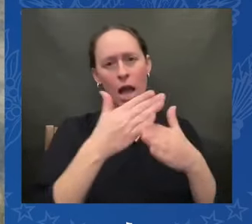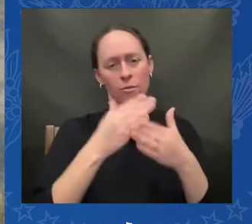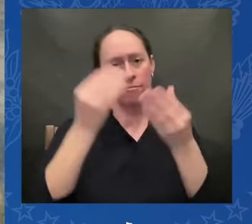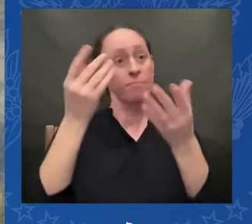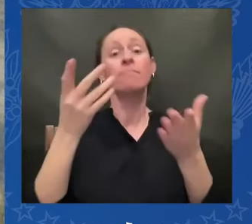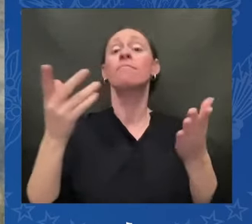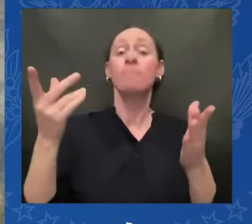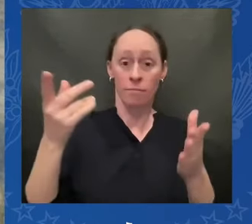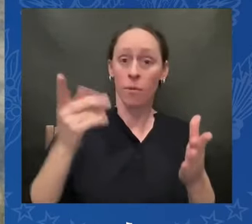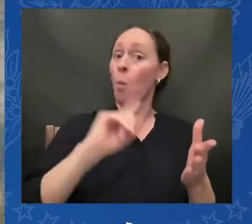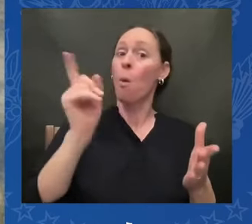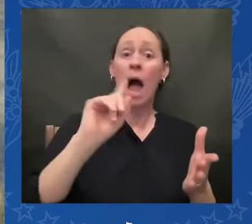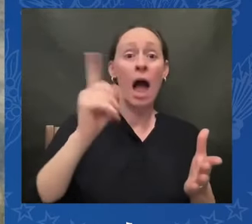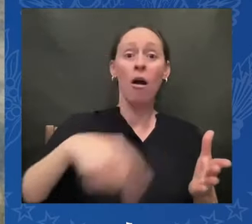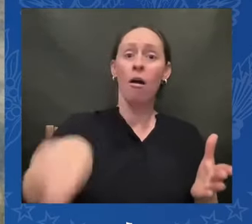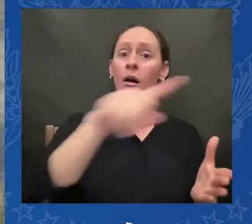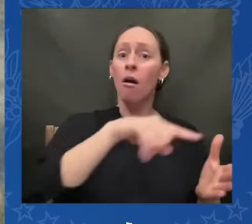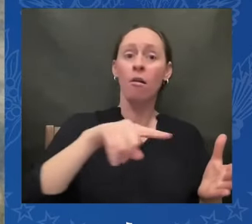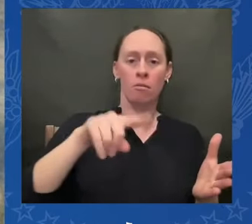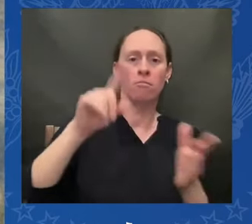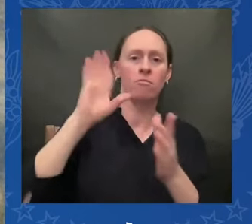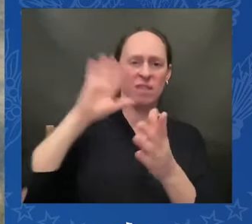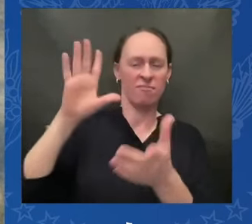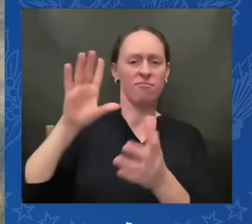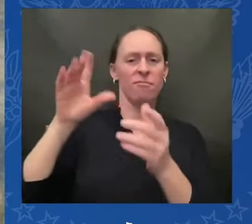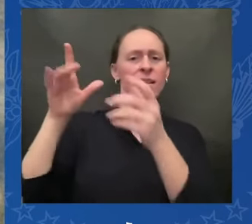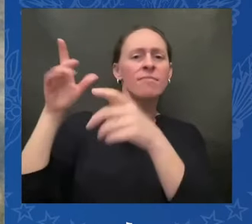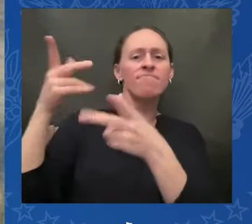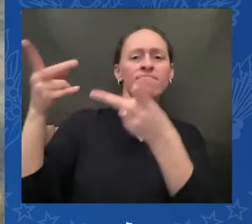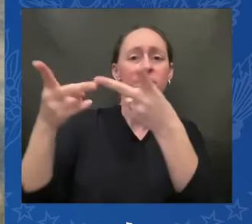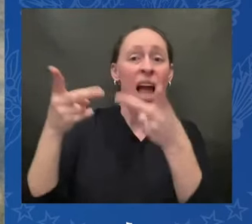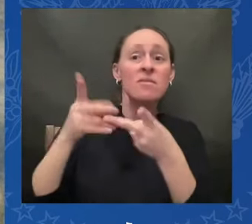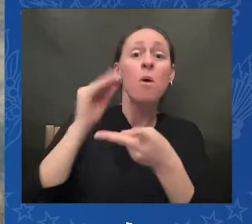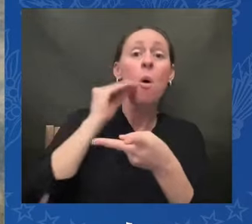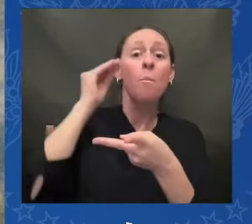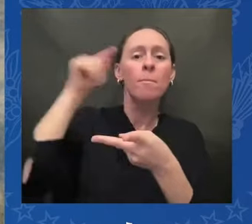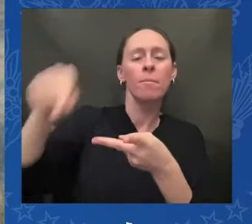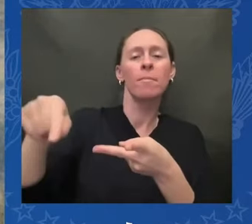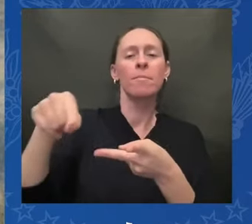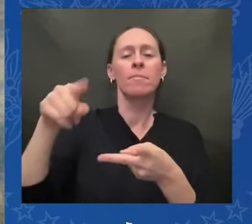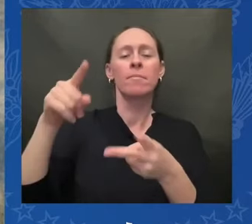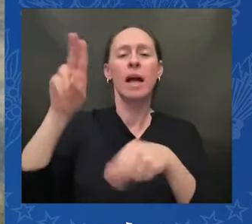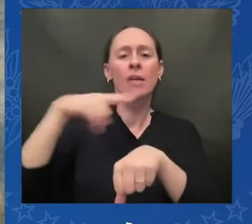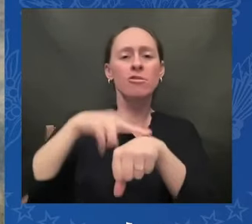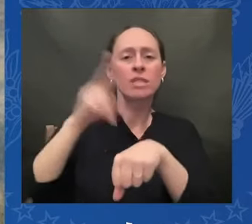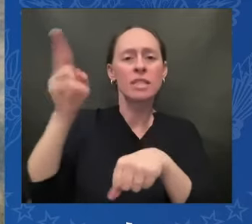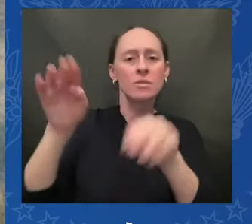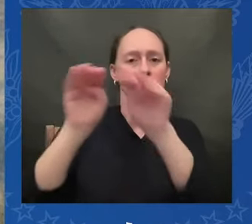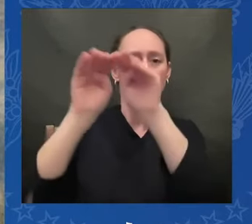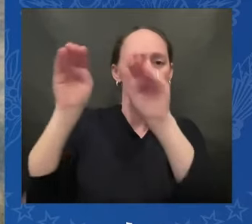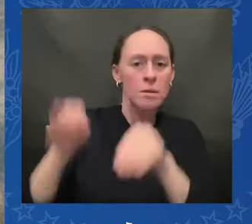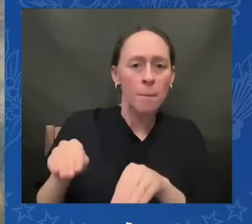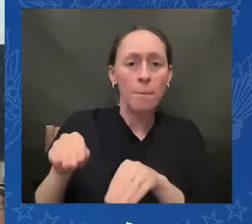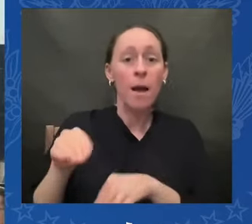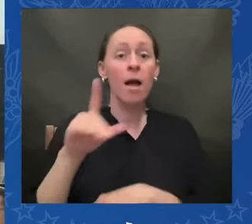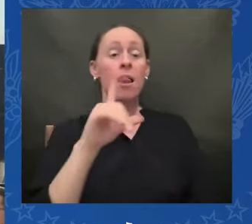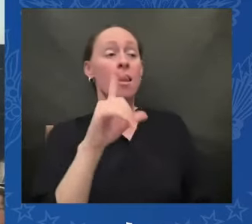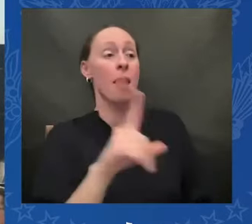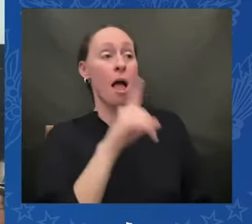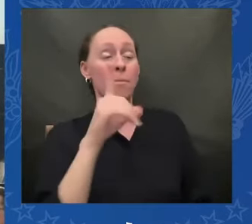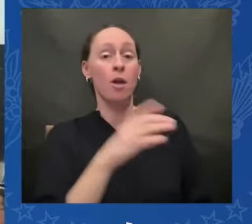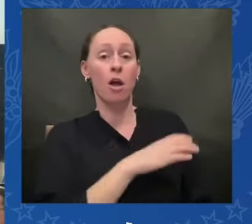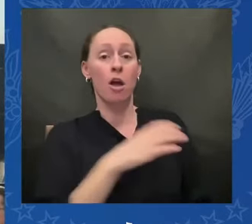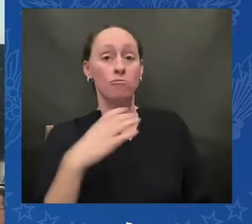congress to explore how those oral histories can best become part of upcoming and far-reaching